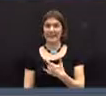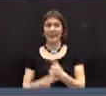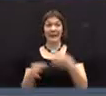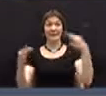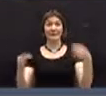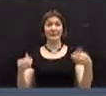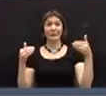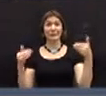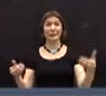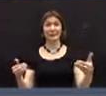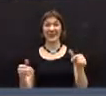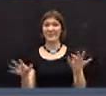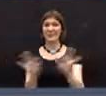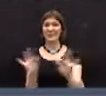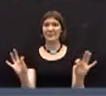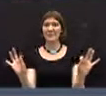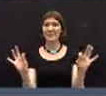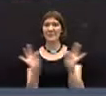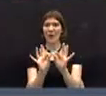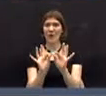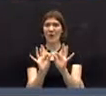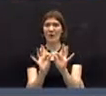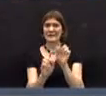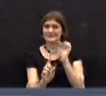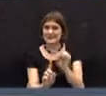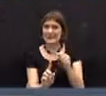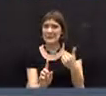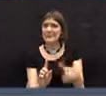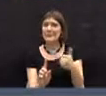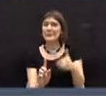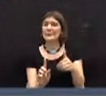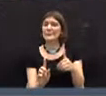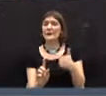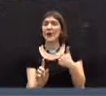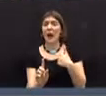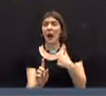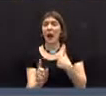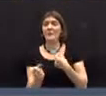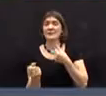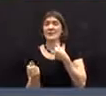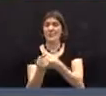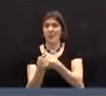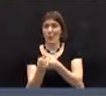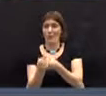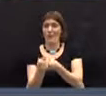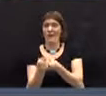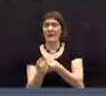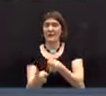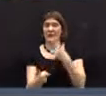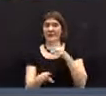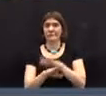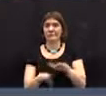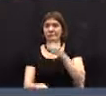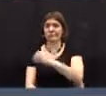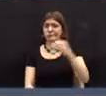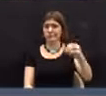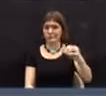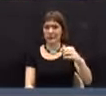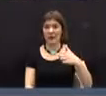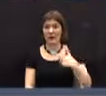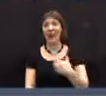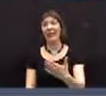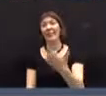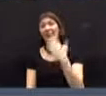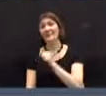make a decision on such an important infrastructure question. So I would support your decision, and I thank the select board